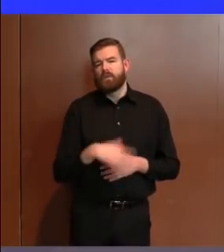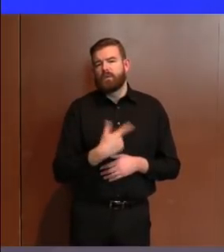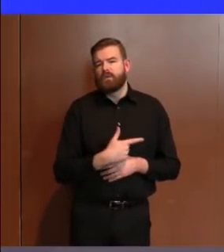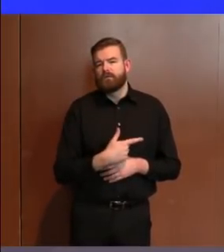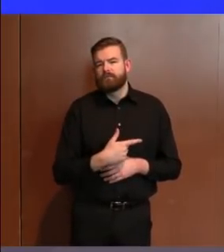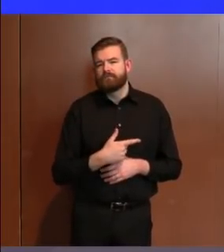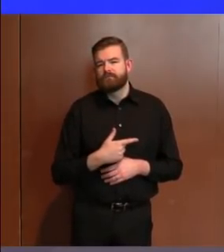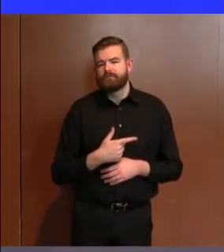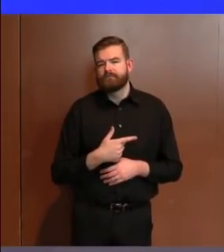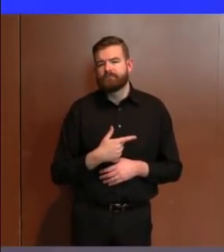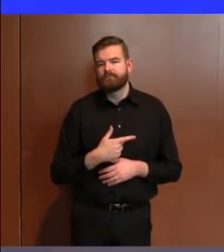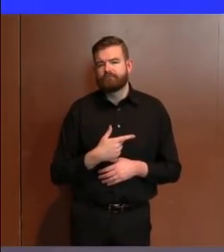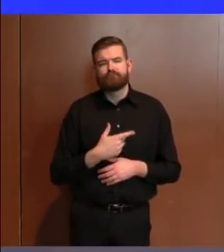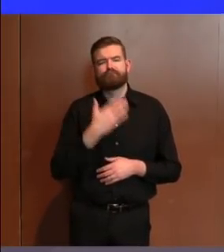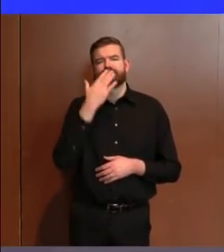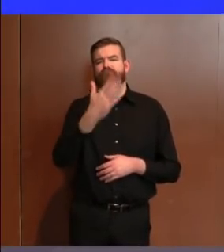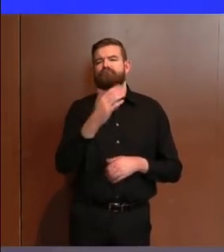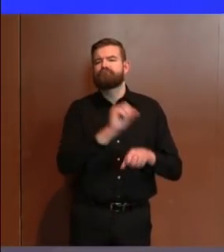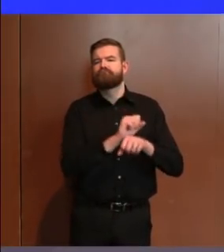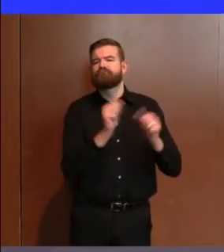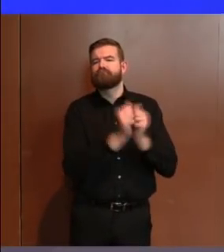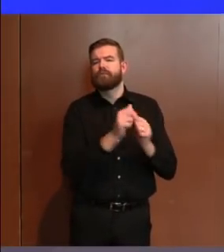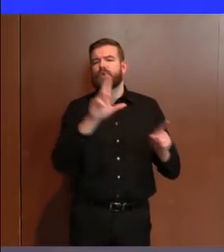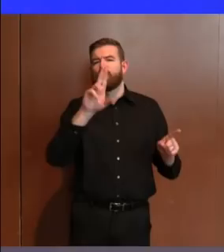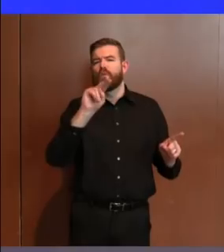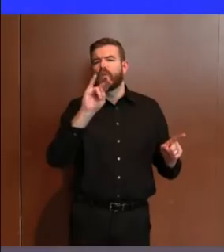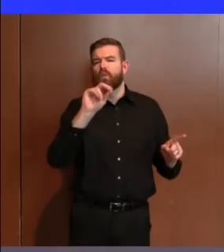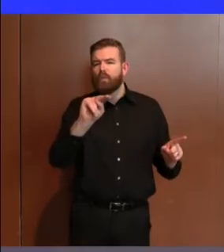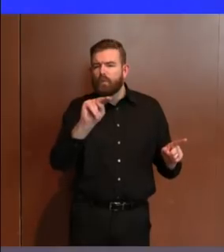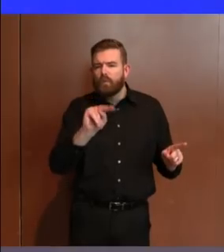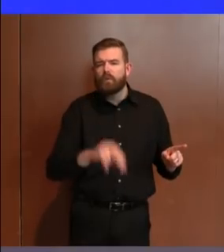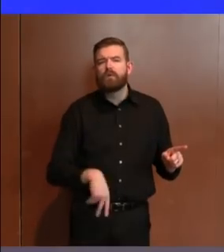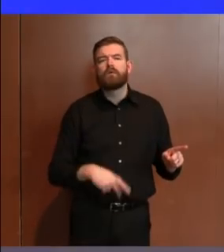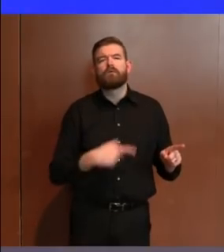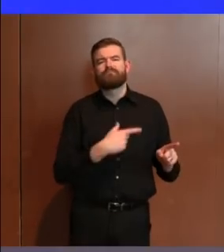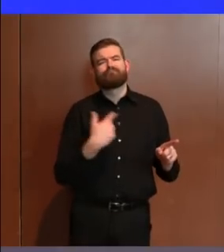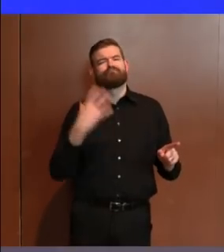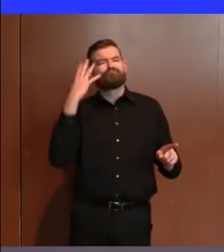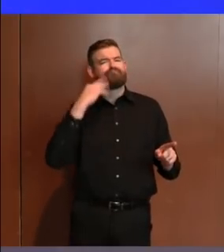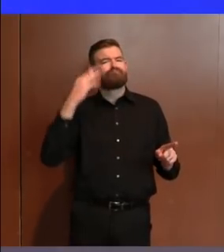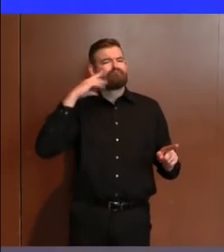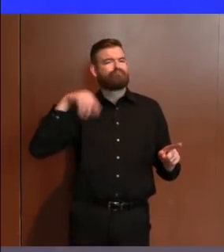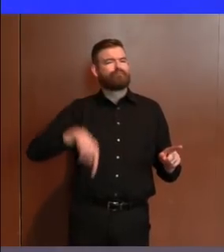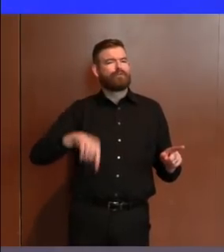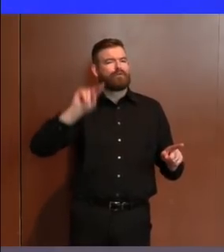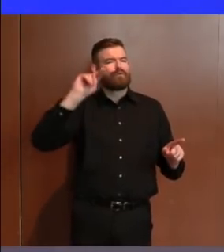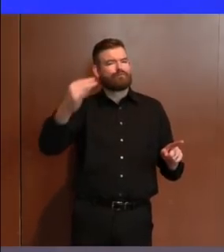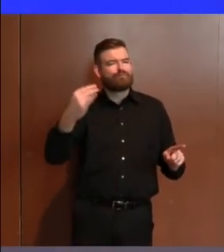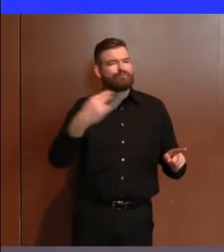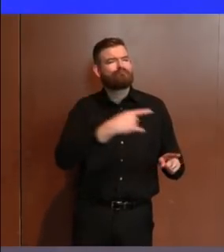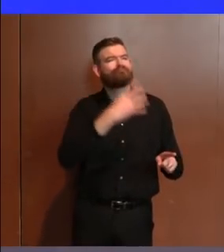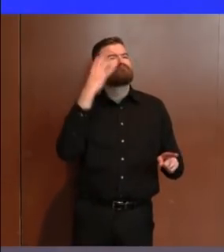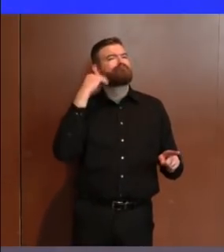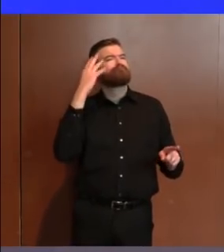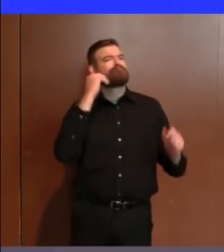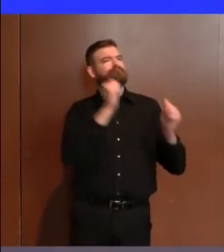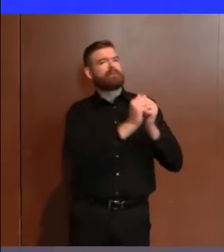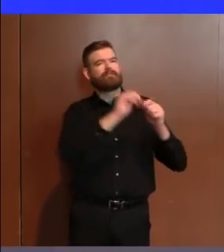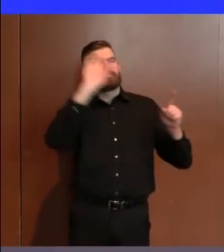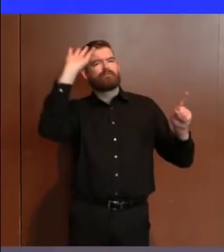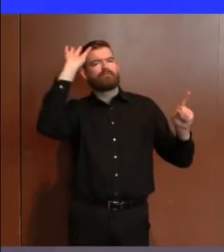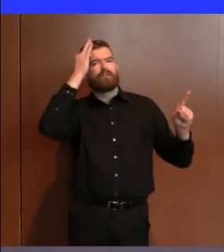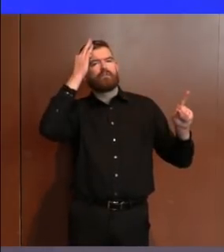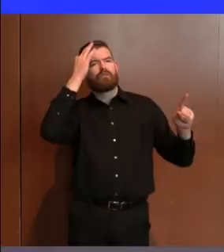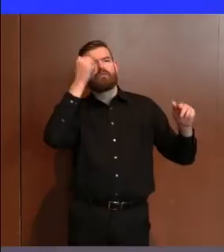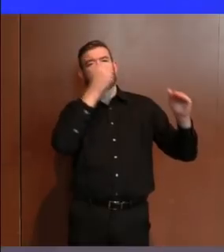Secondly, he has deep state experience. Clearly, he's leading our efforts, but also had federal experience under Secretary Perez in